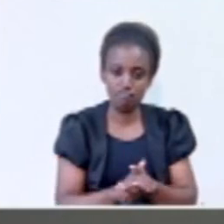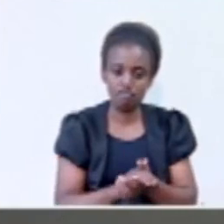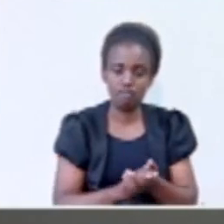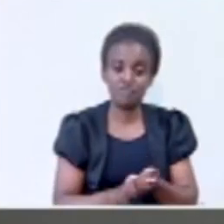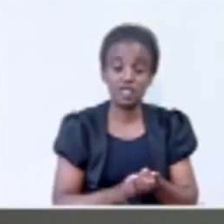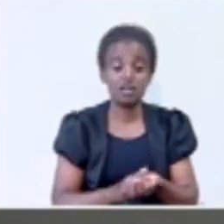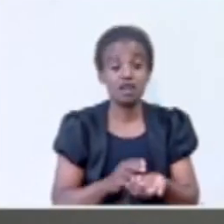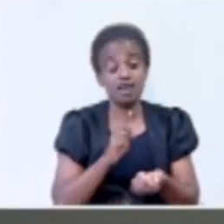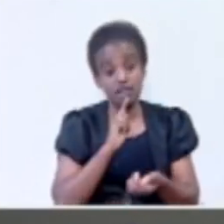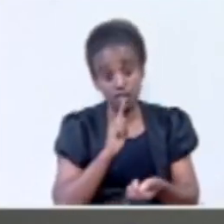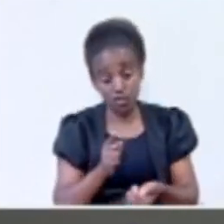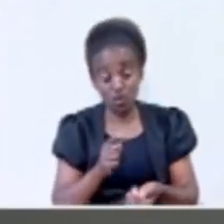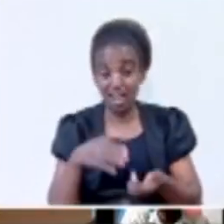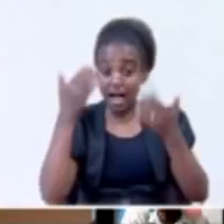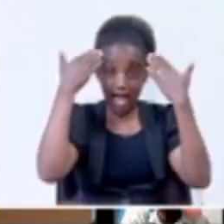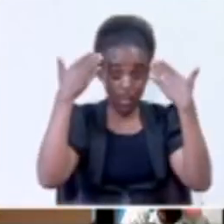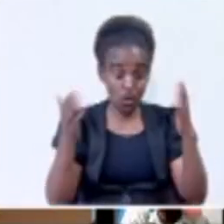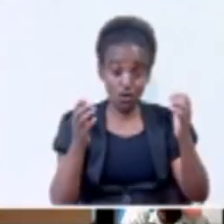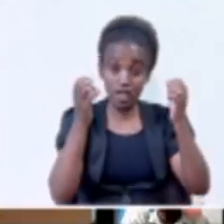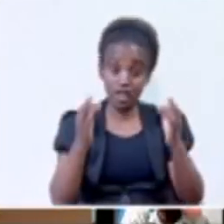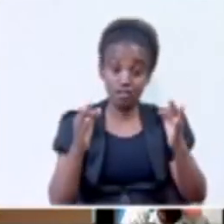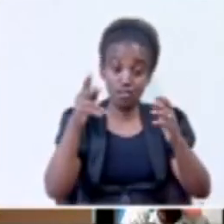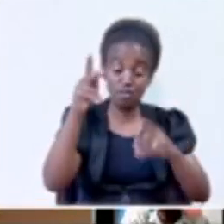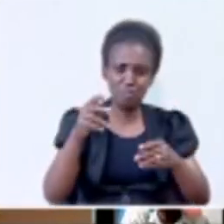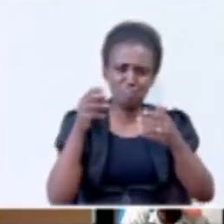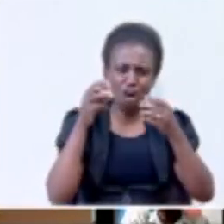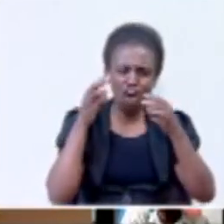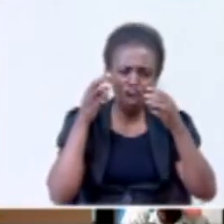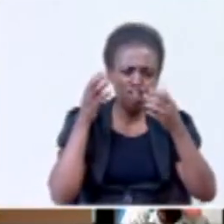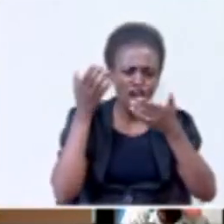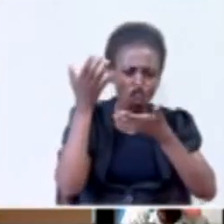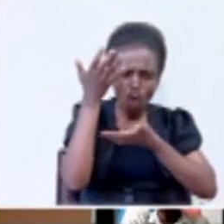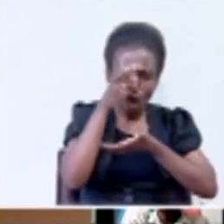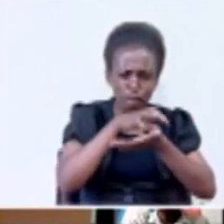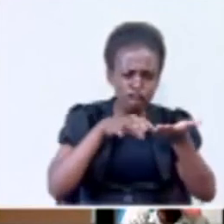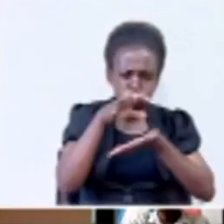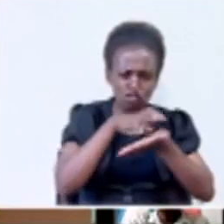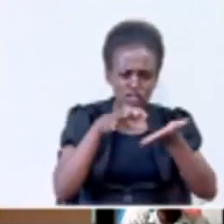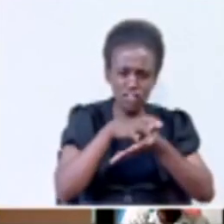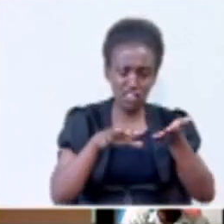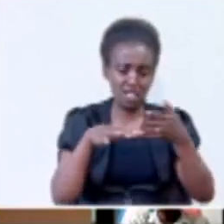So, I don't know whether people are confusing genuinely or deliberately.